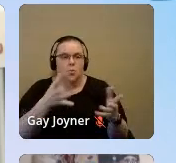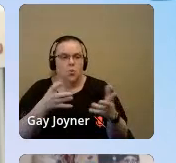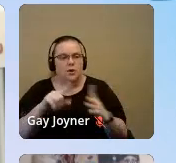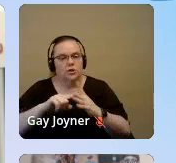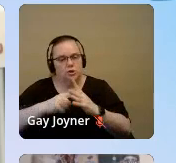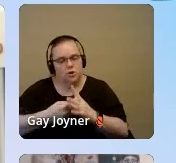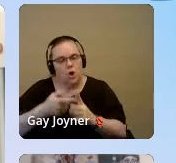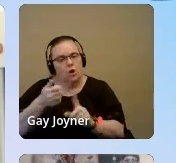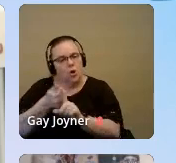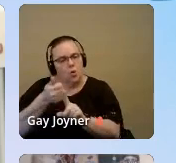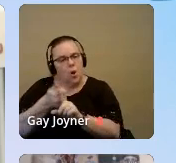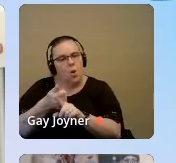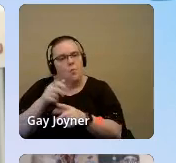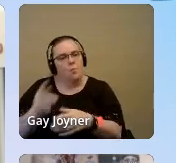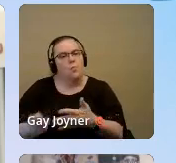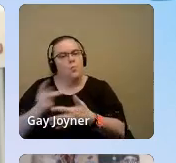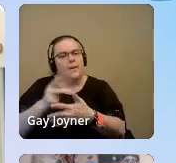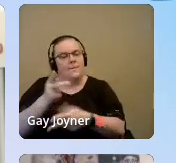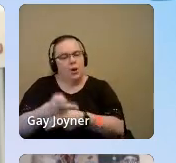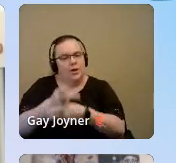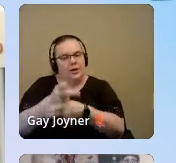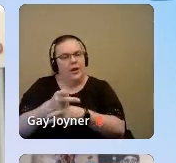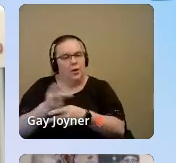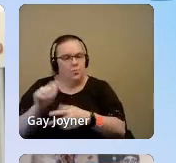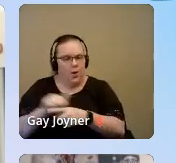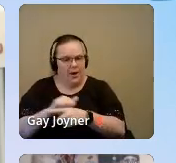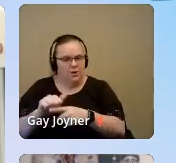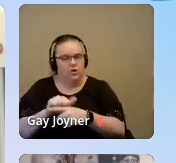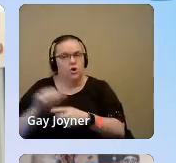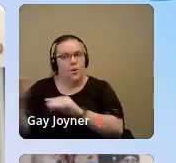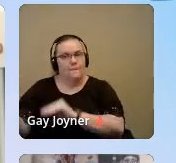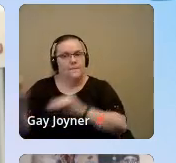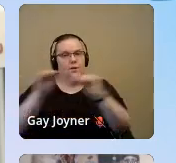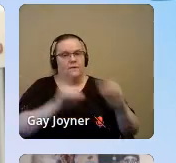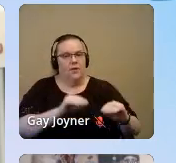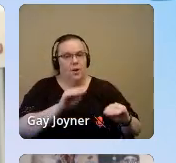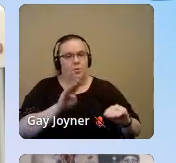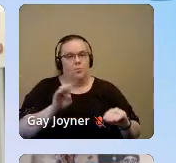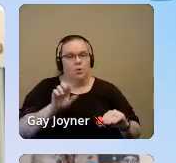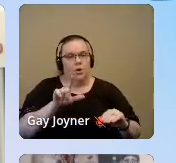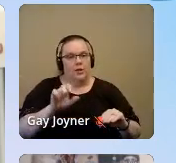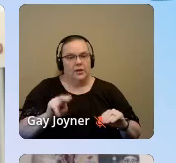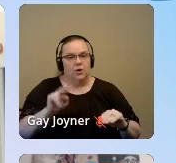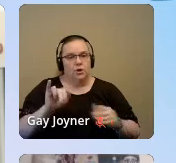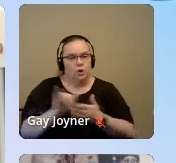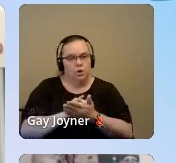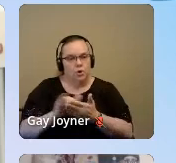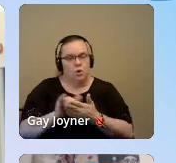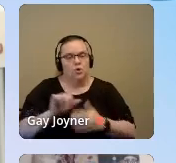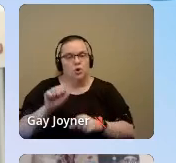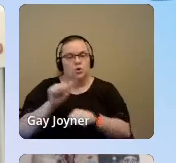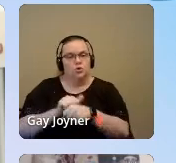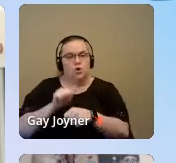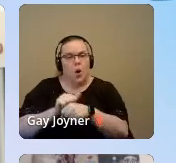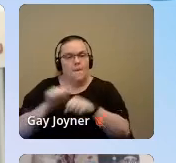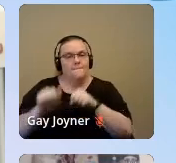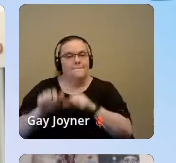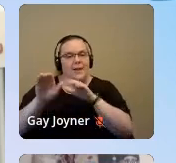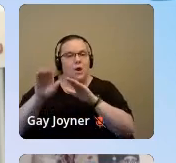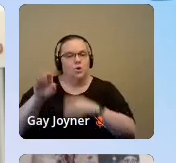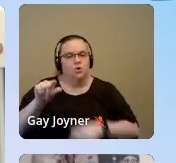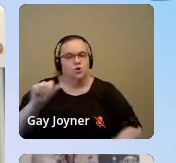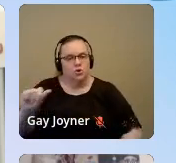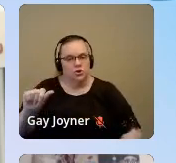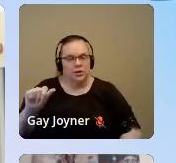practice. So she moved us from Brooklyn, New York to Stone Mountain, Georgia. Take a minute to imagine a